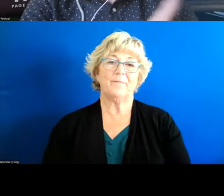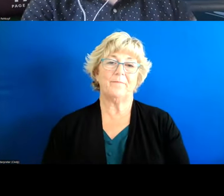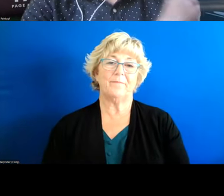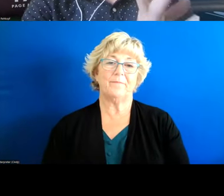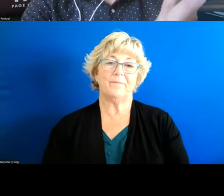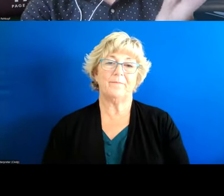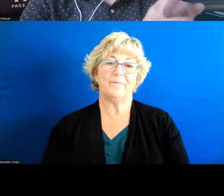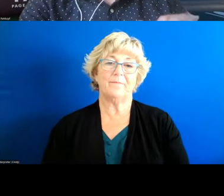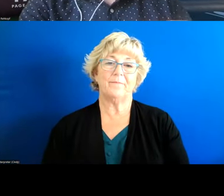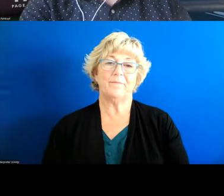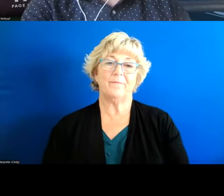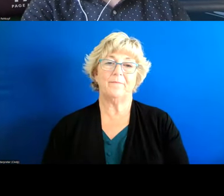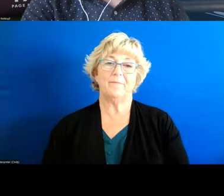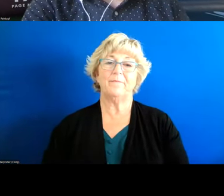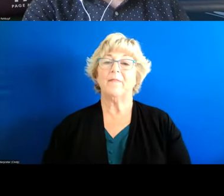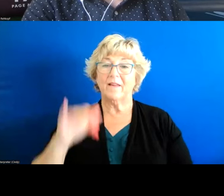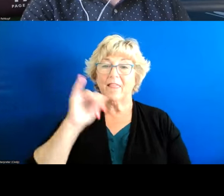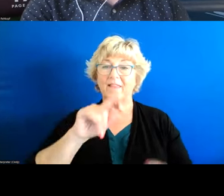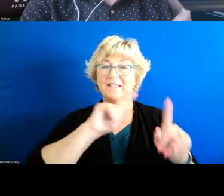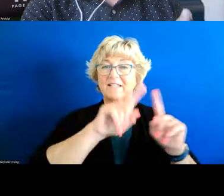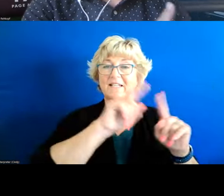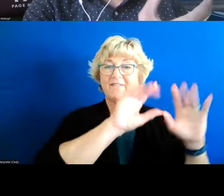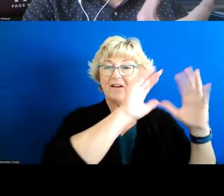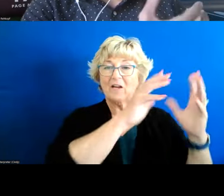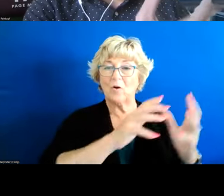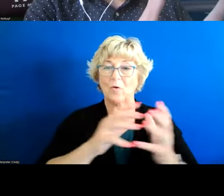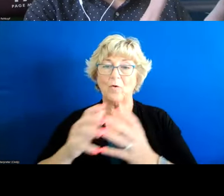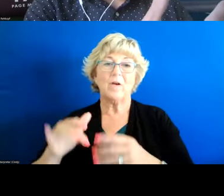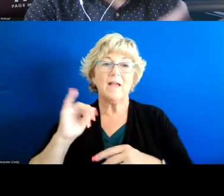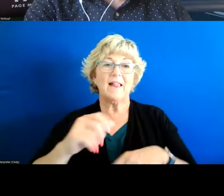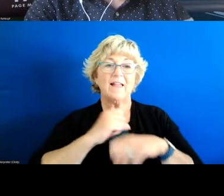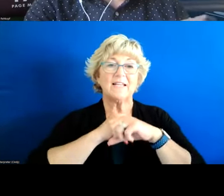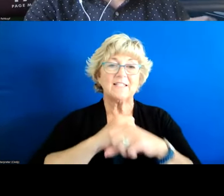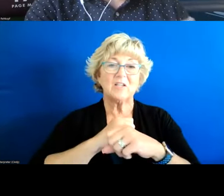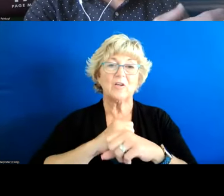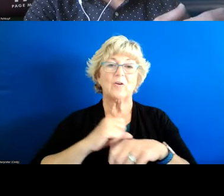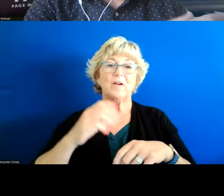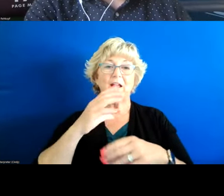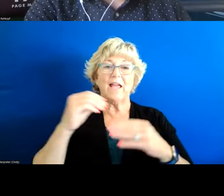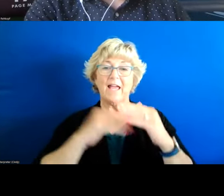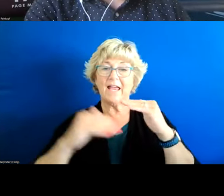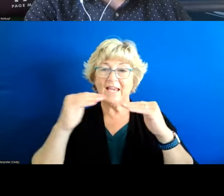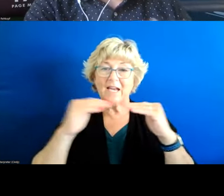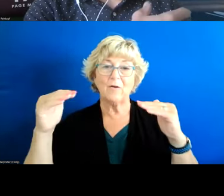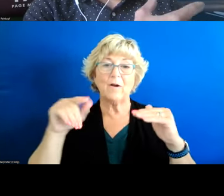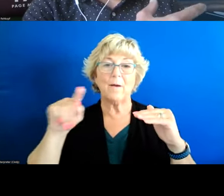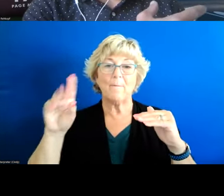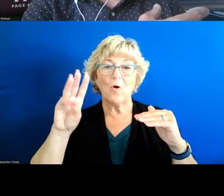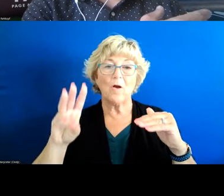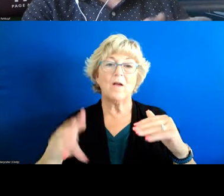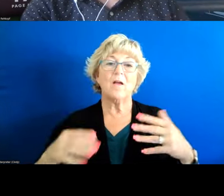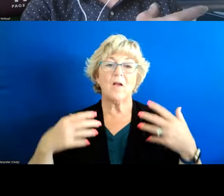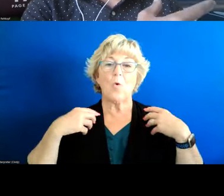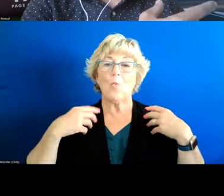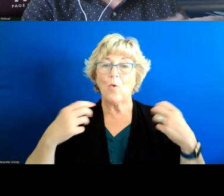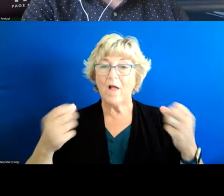here's just that same thing but in terms of these domains so you know like security and equity are pretty uh correlated at 0.6 well-being and